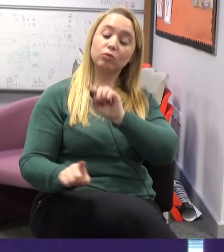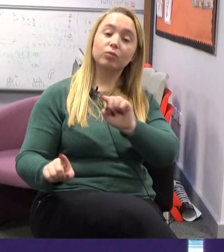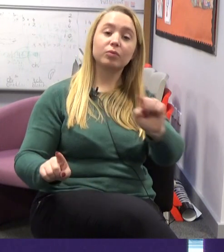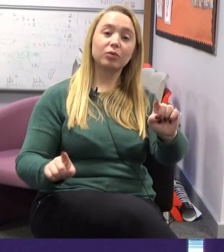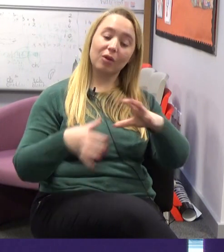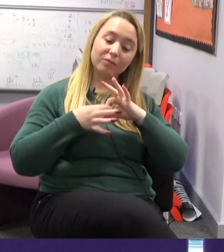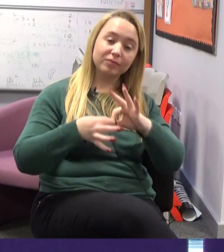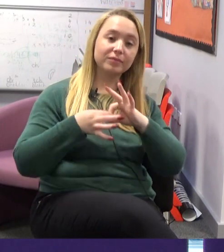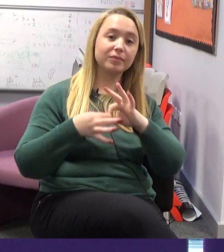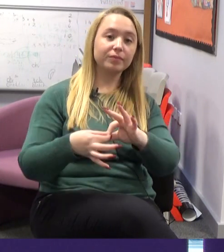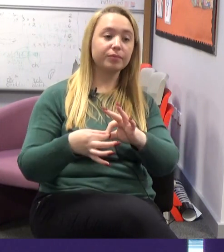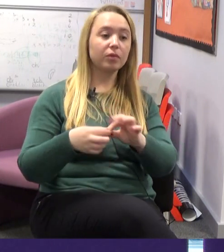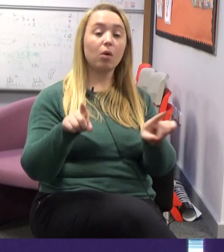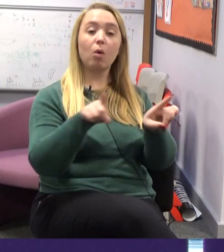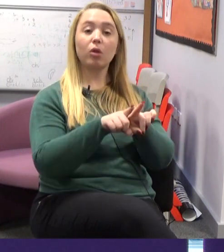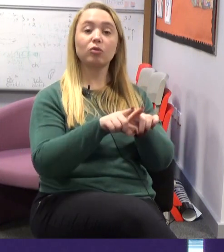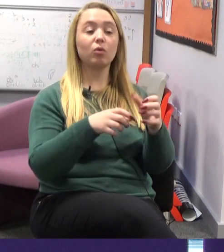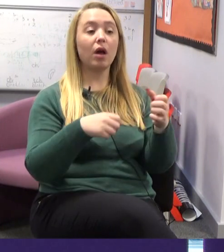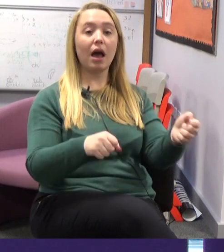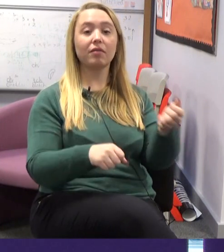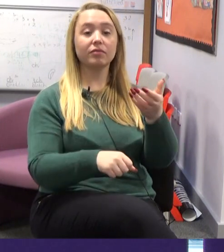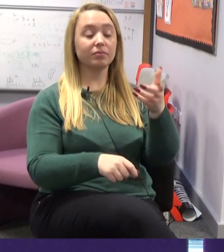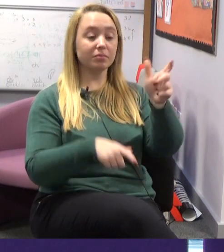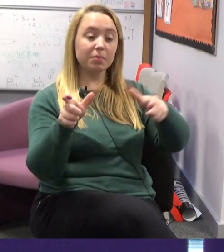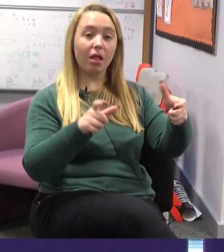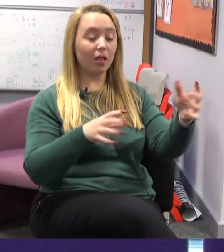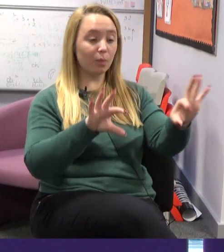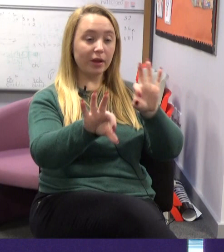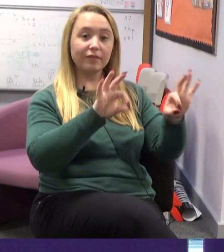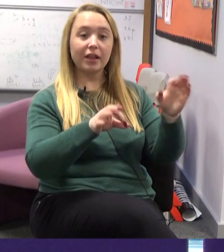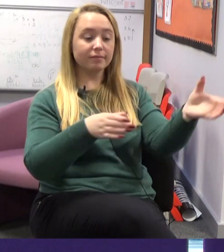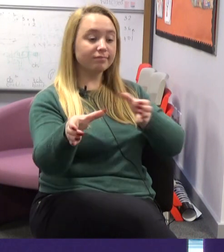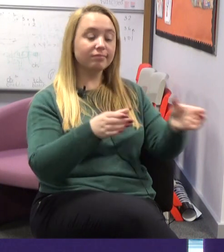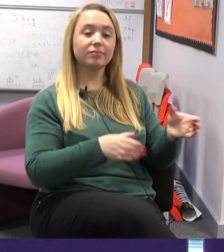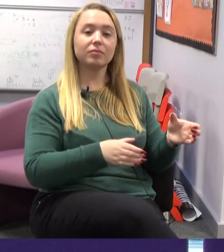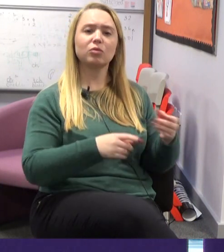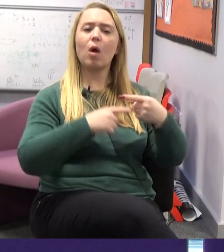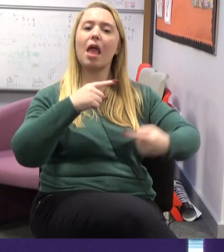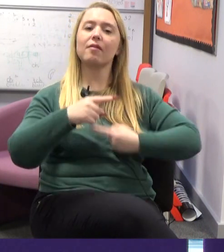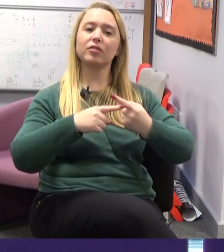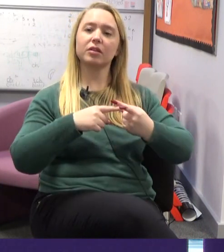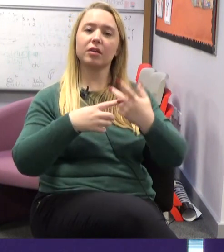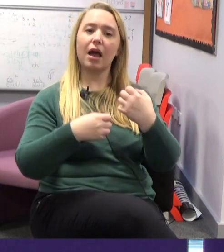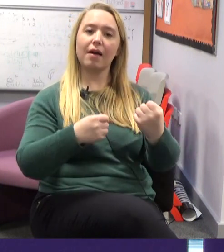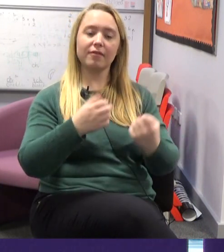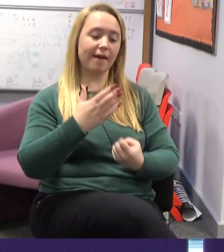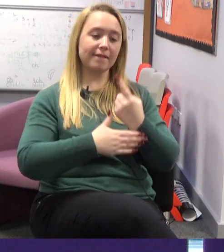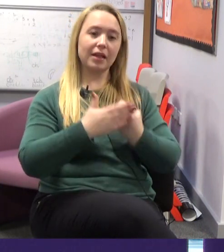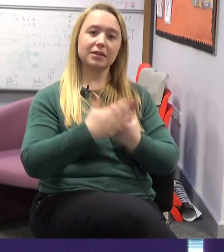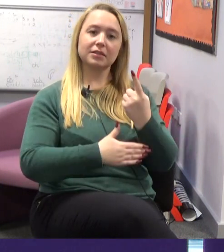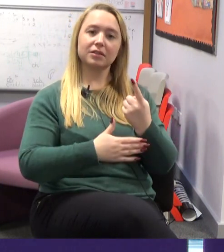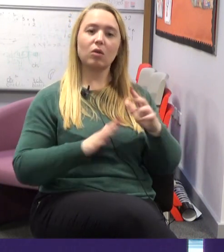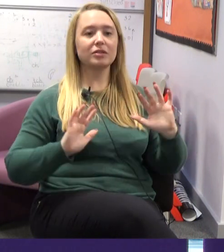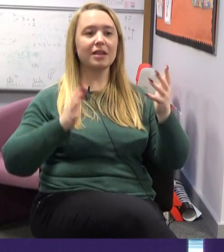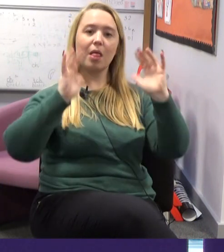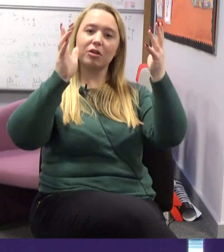school, within their class. We also invite people into the school. We have an event every year called